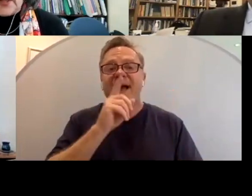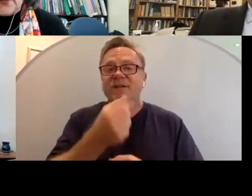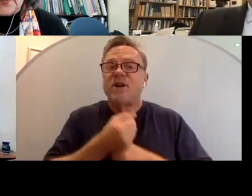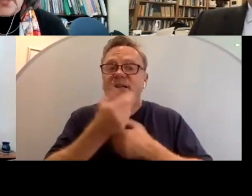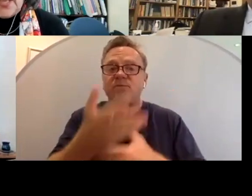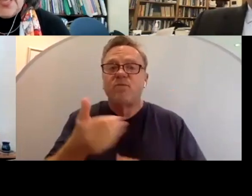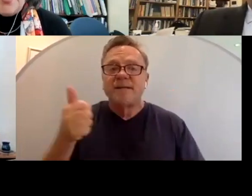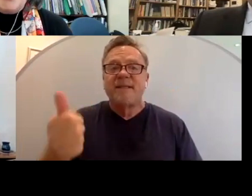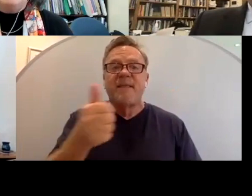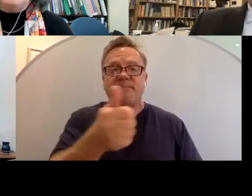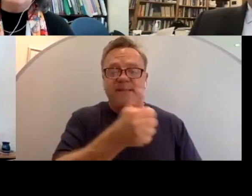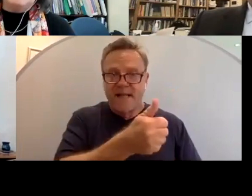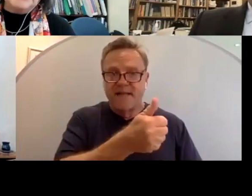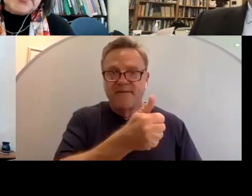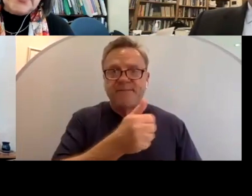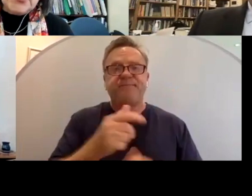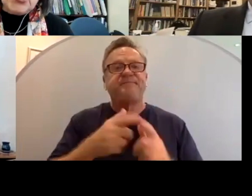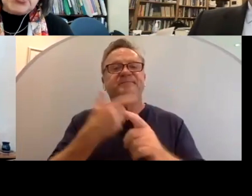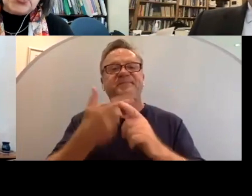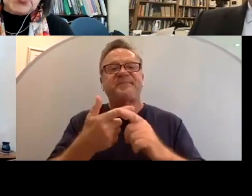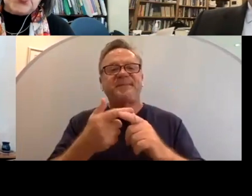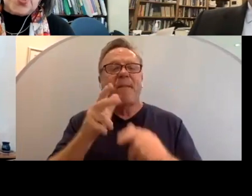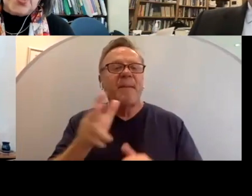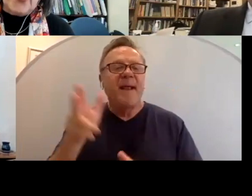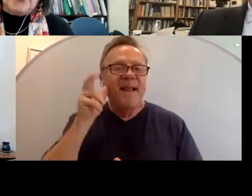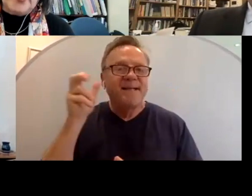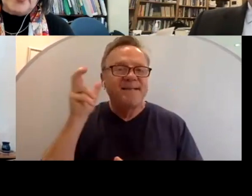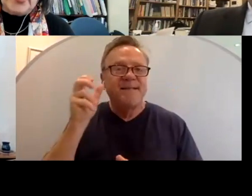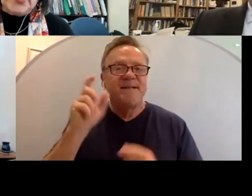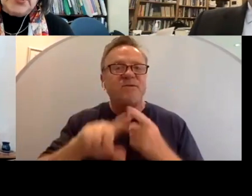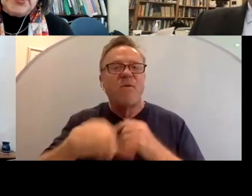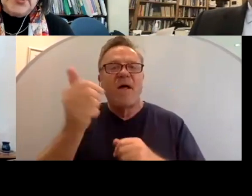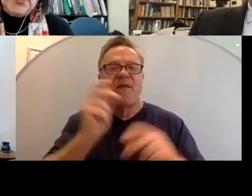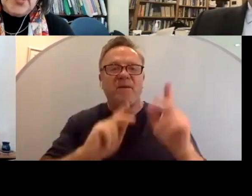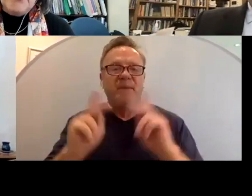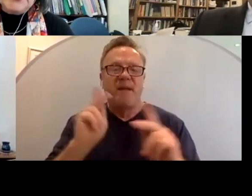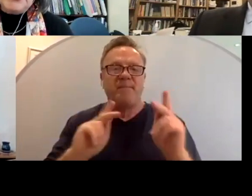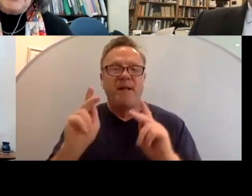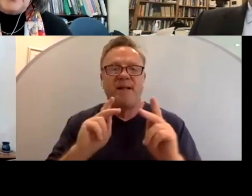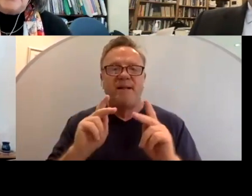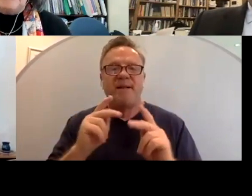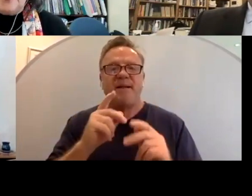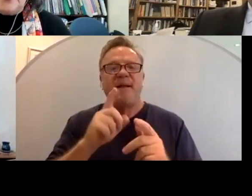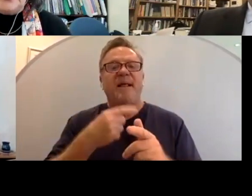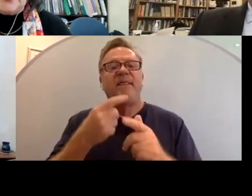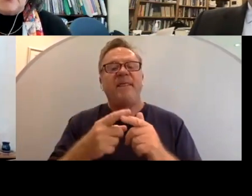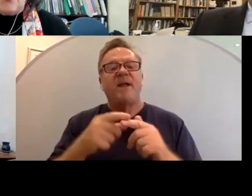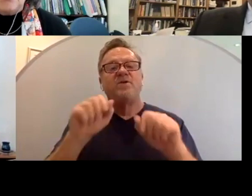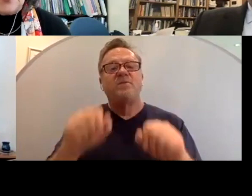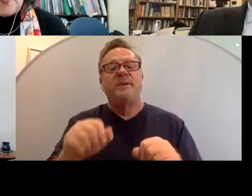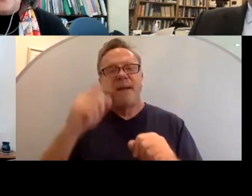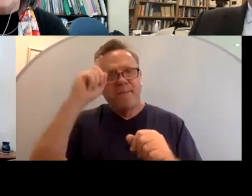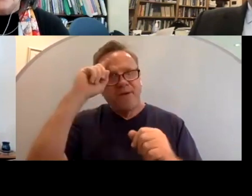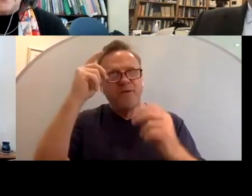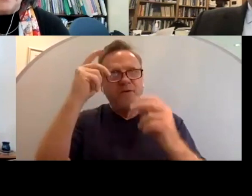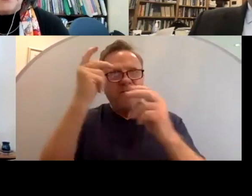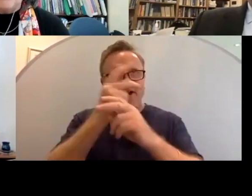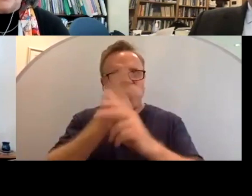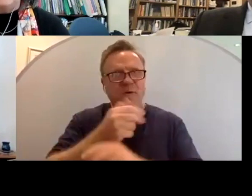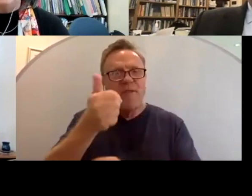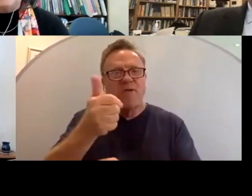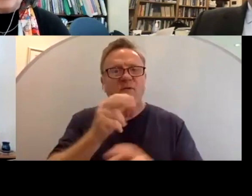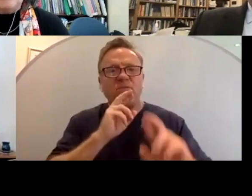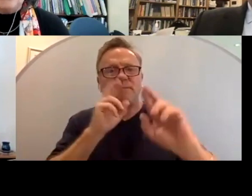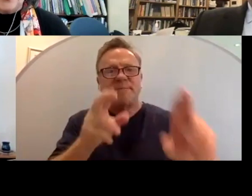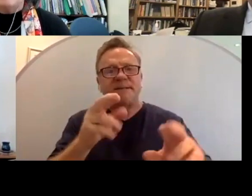themselves and then be listening to other people and then to be able to formulate their own responses instead